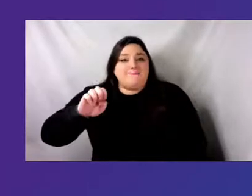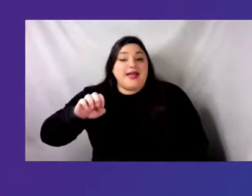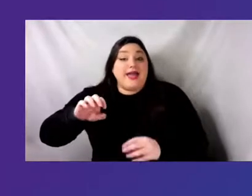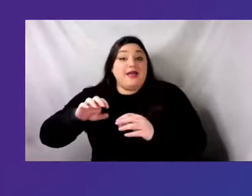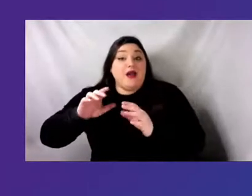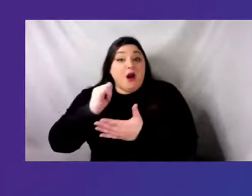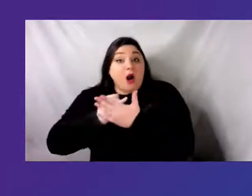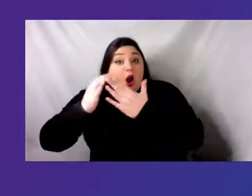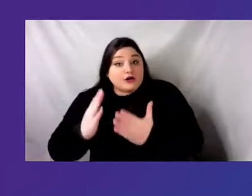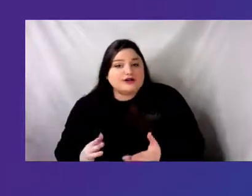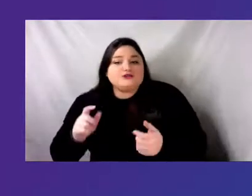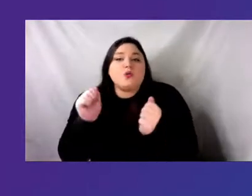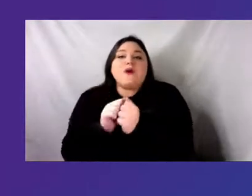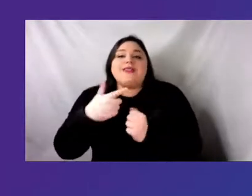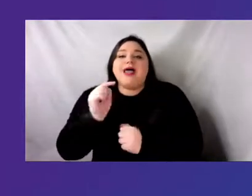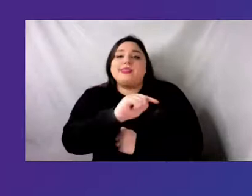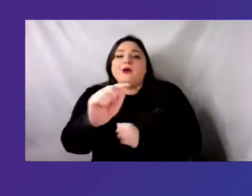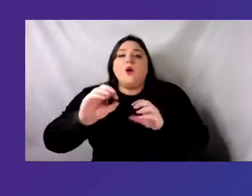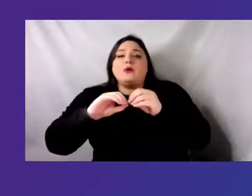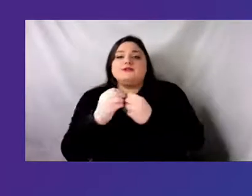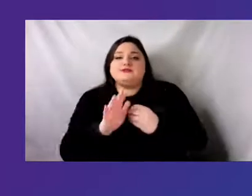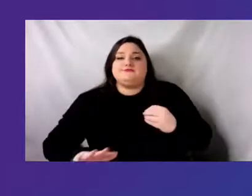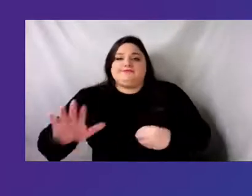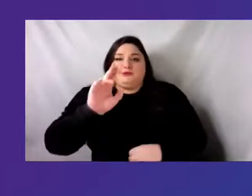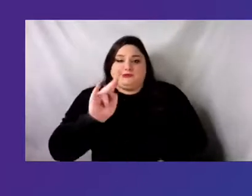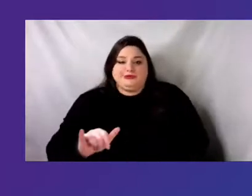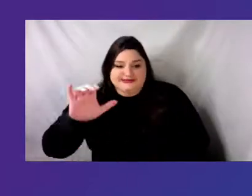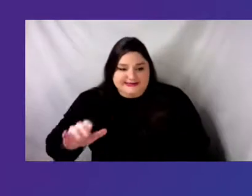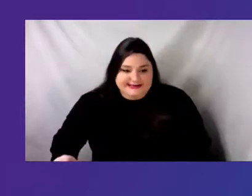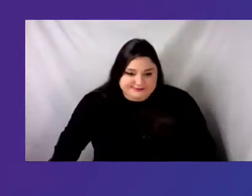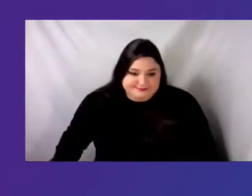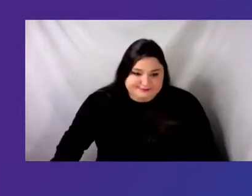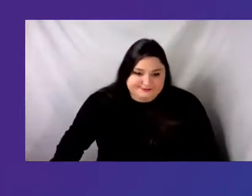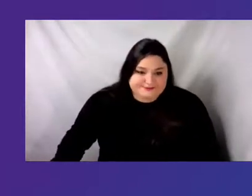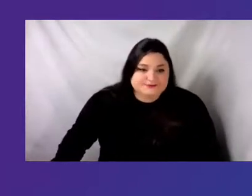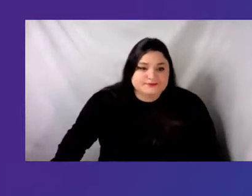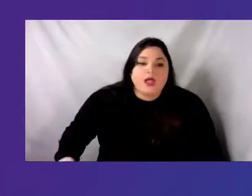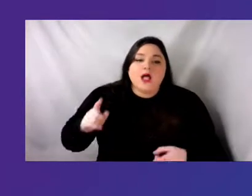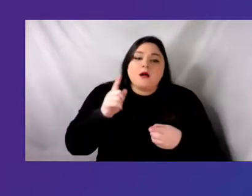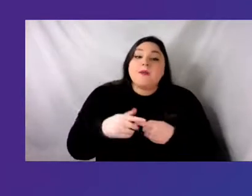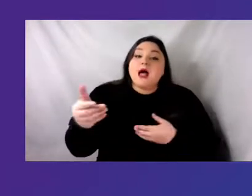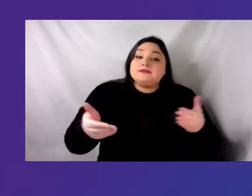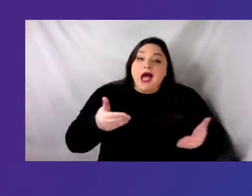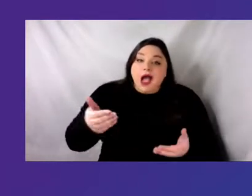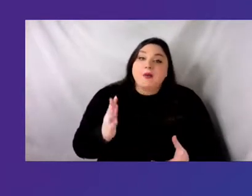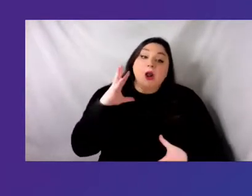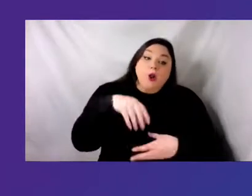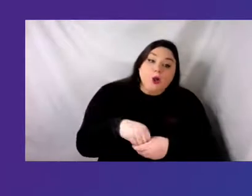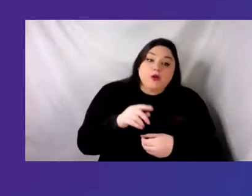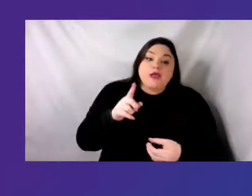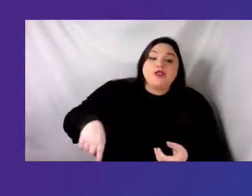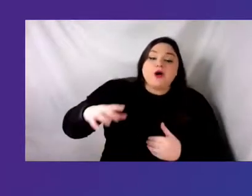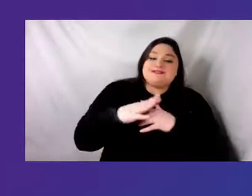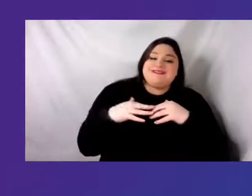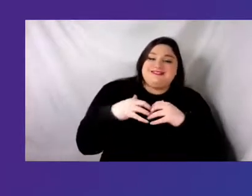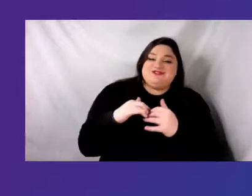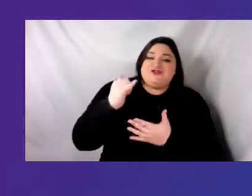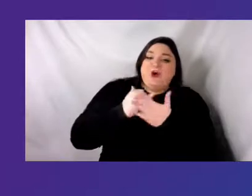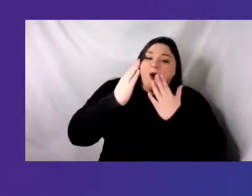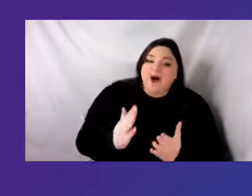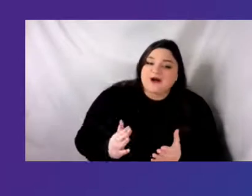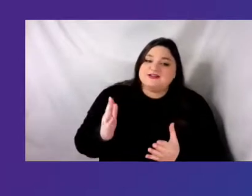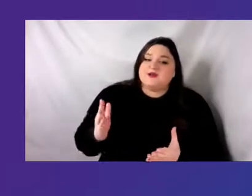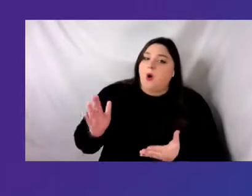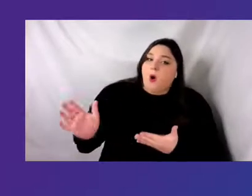across the city, the hiring and inclusion of indigenous artists across Dance NYC's programs and activities, and a